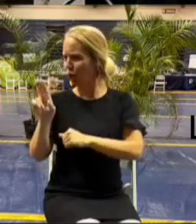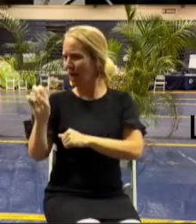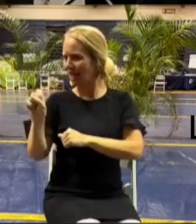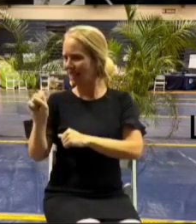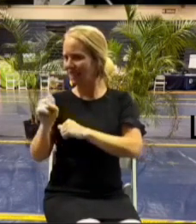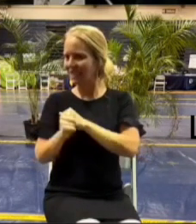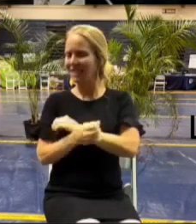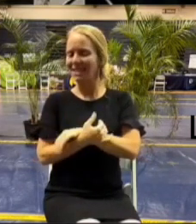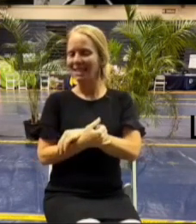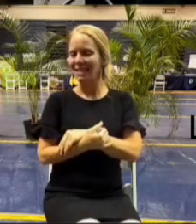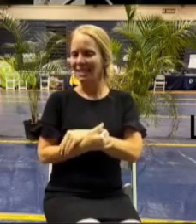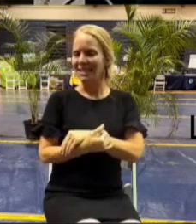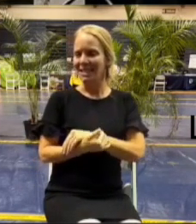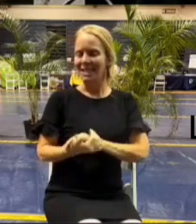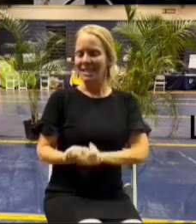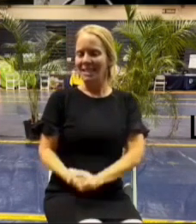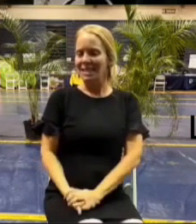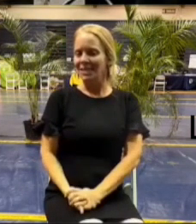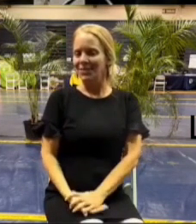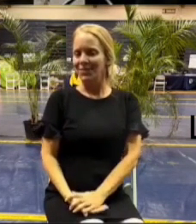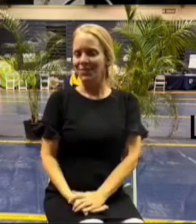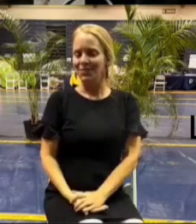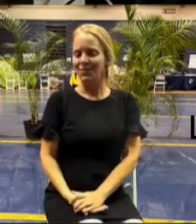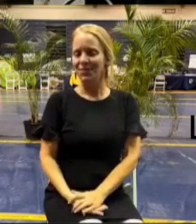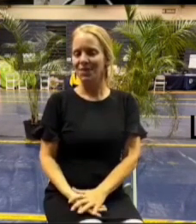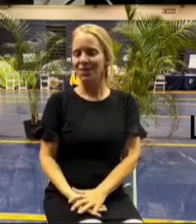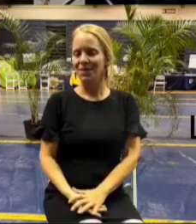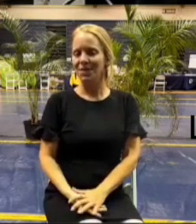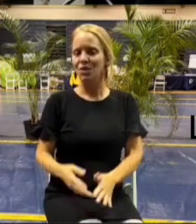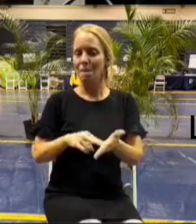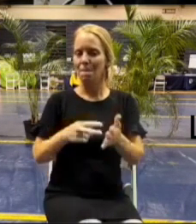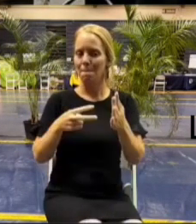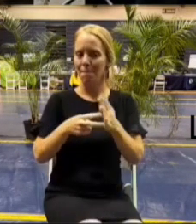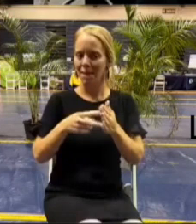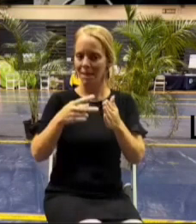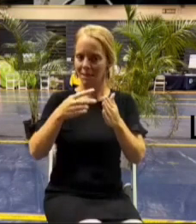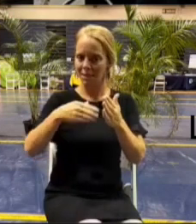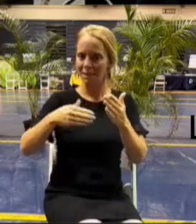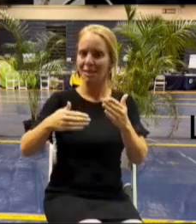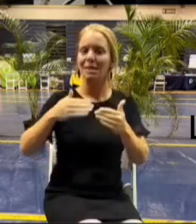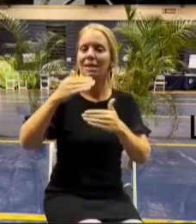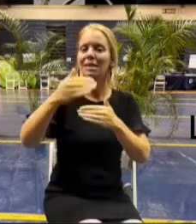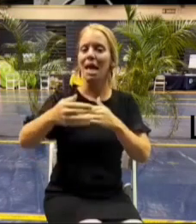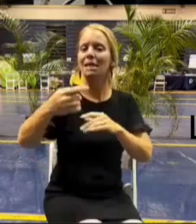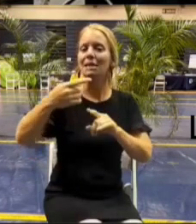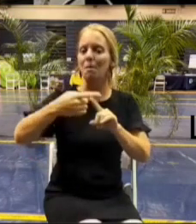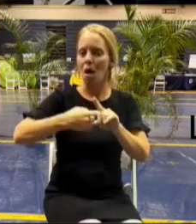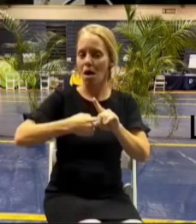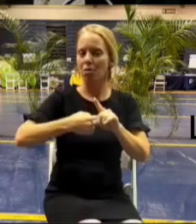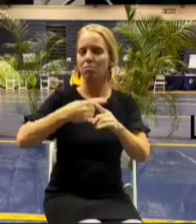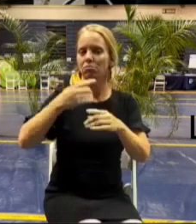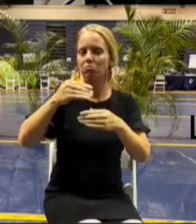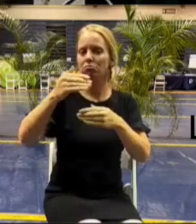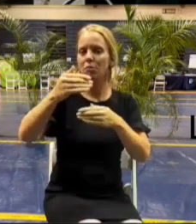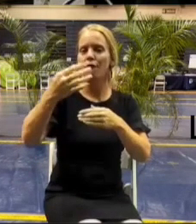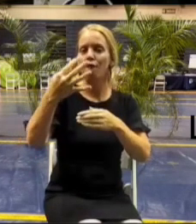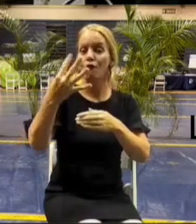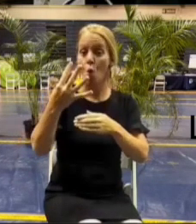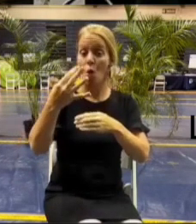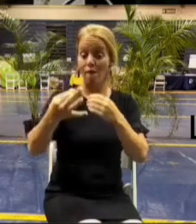next friday after next four fridays from now up again for the second reading so that's what's